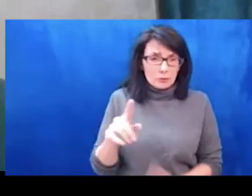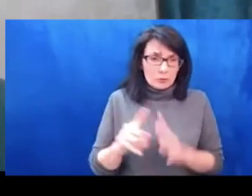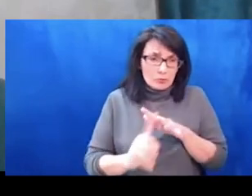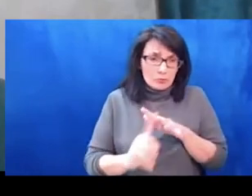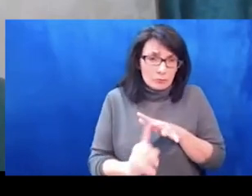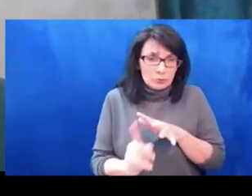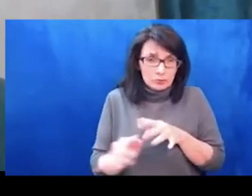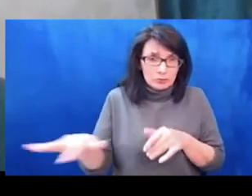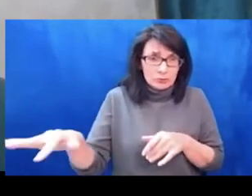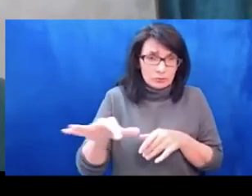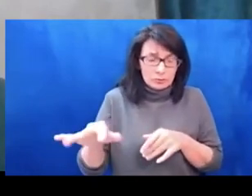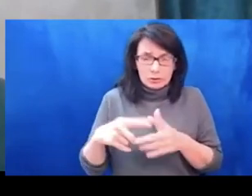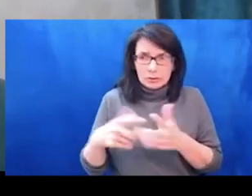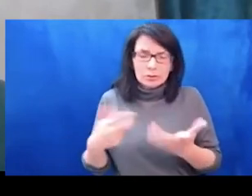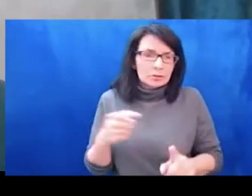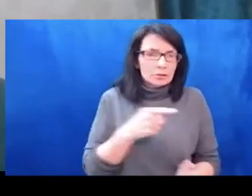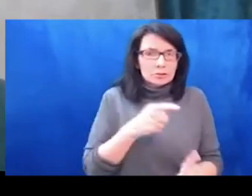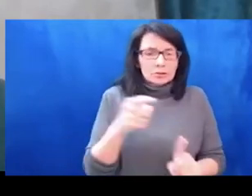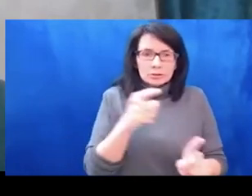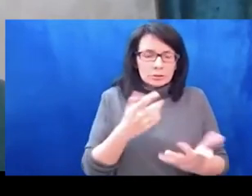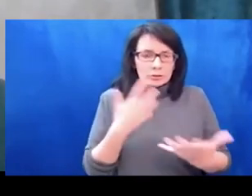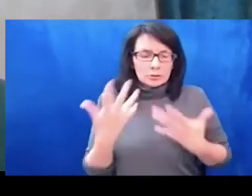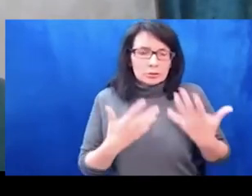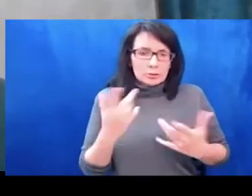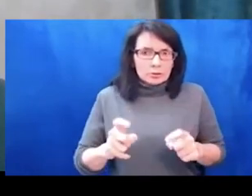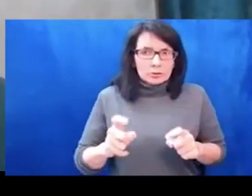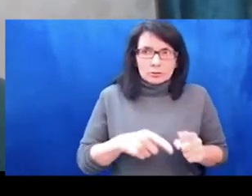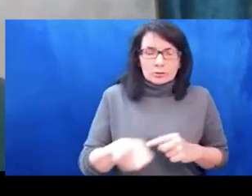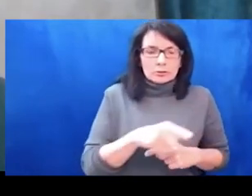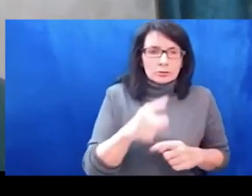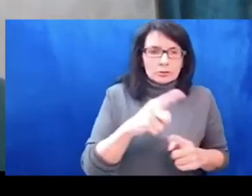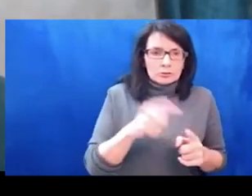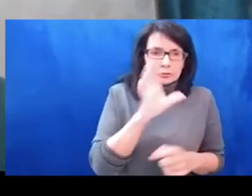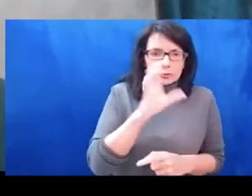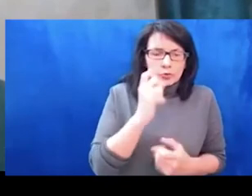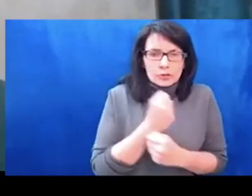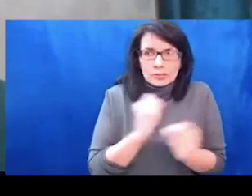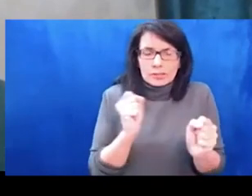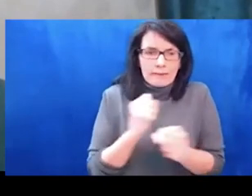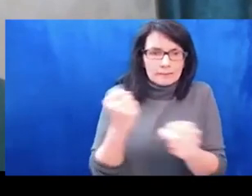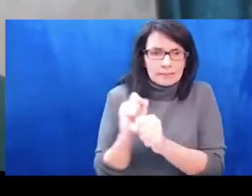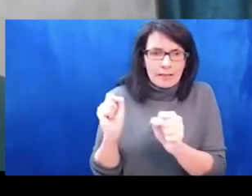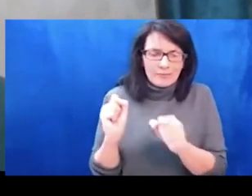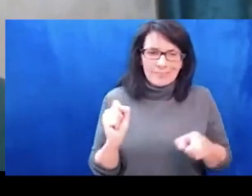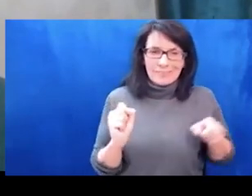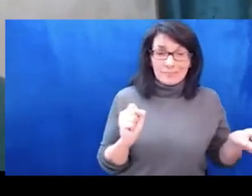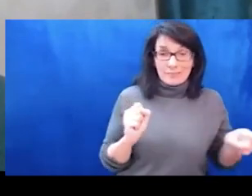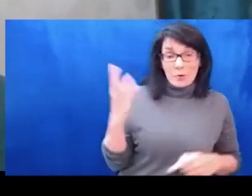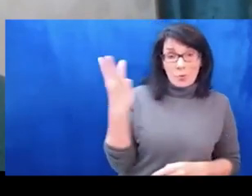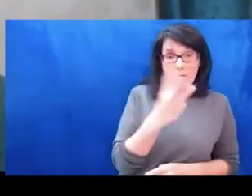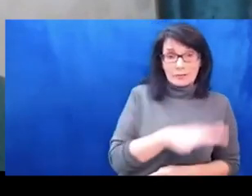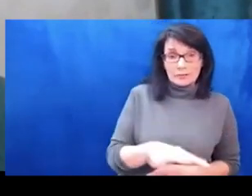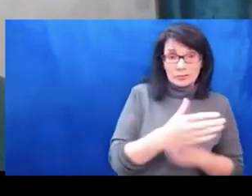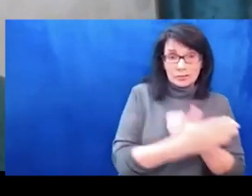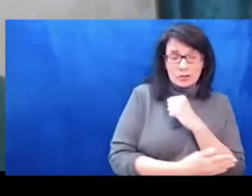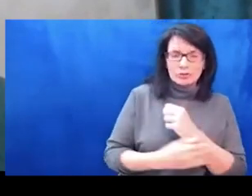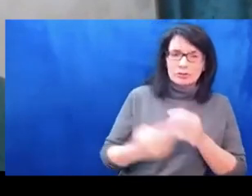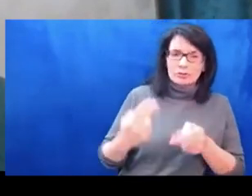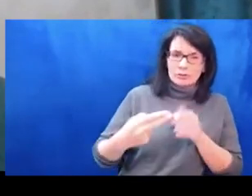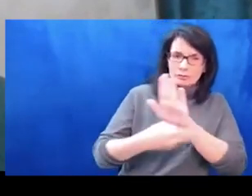But it's to prioritize protecting civilians in their homes and towns first and foremost. Millions were